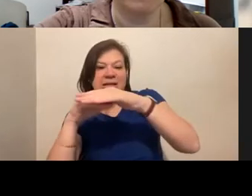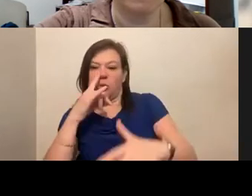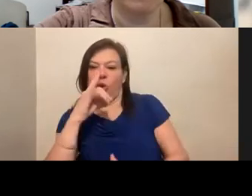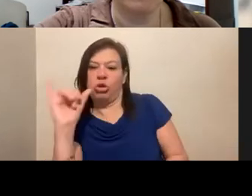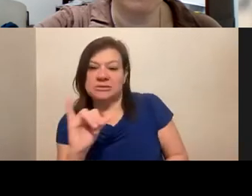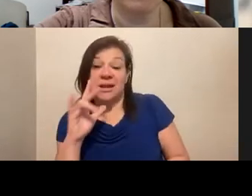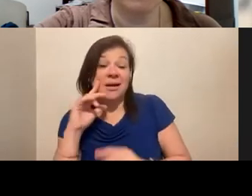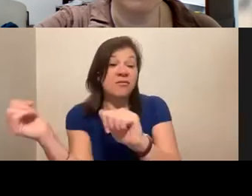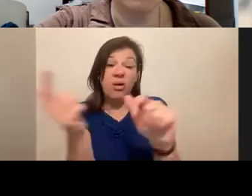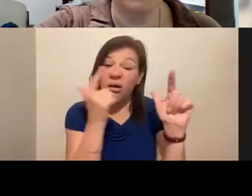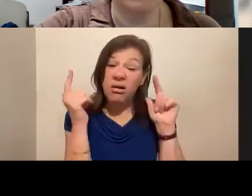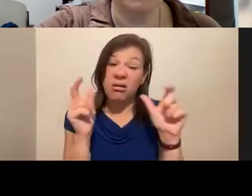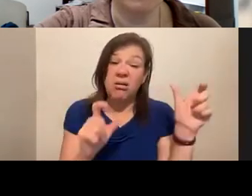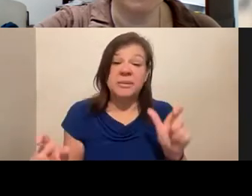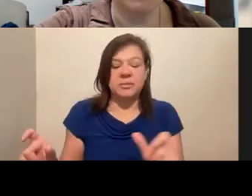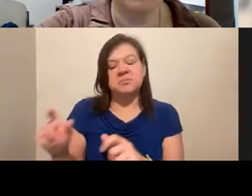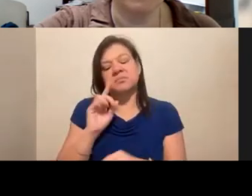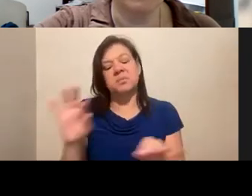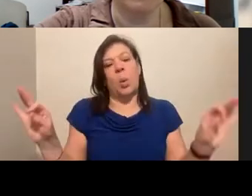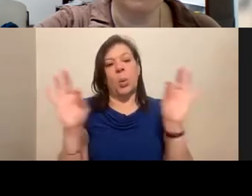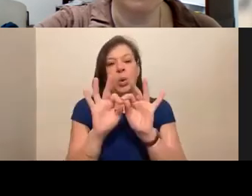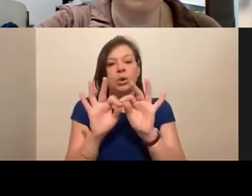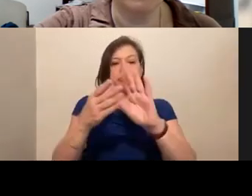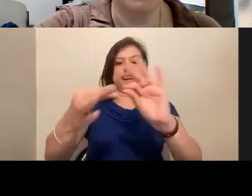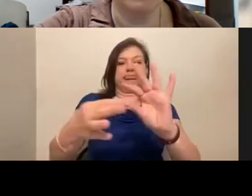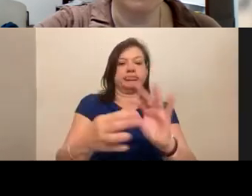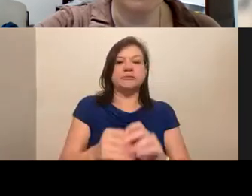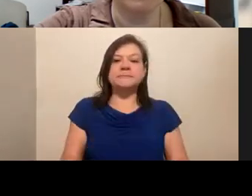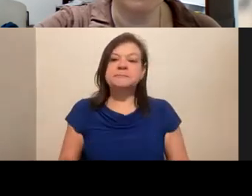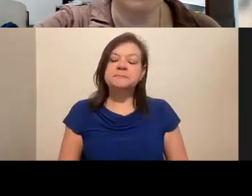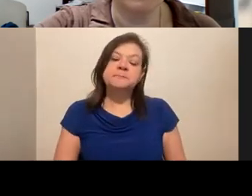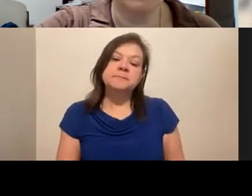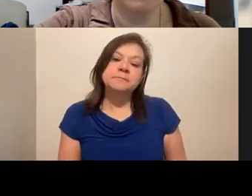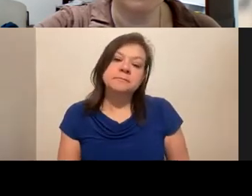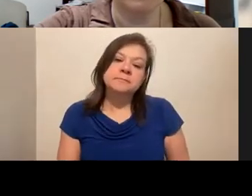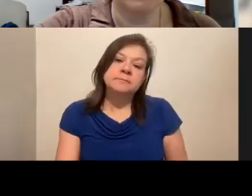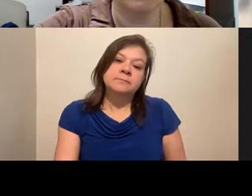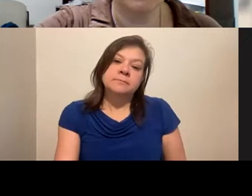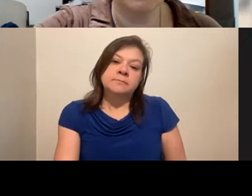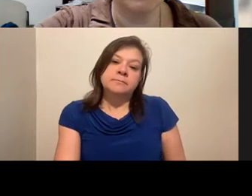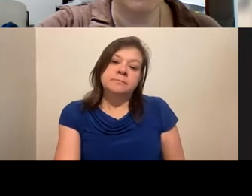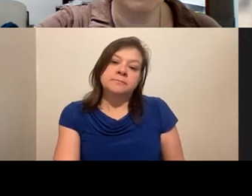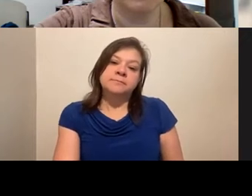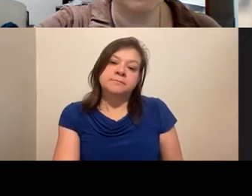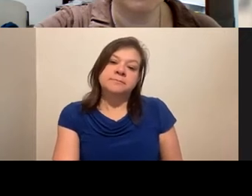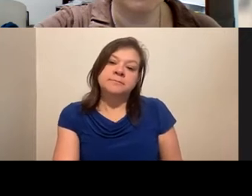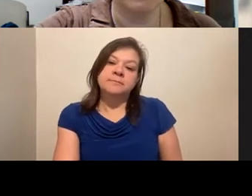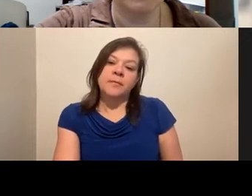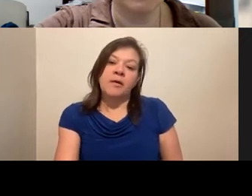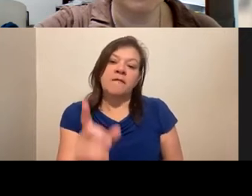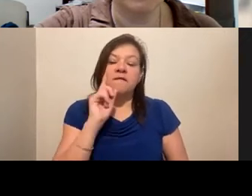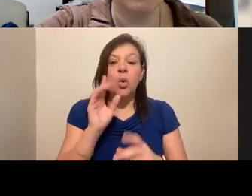everybody. So I think that's worth kind of calling out. I would also say that in terms of persuasion, you know,